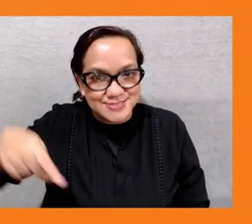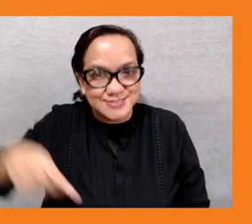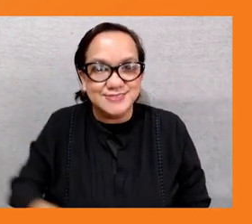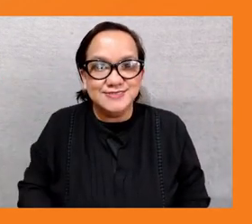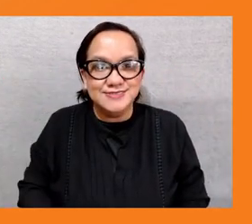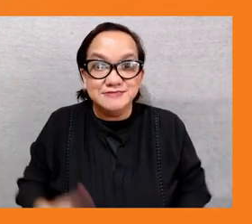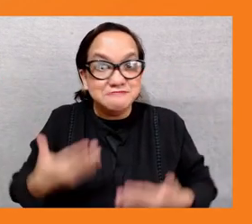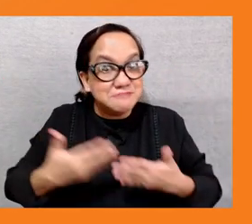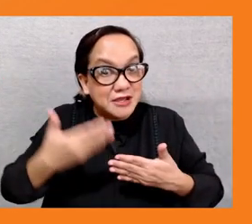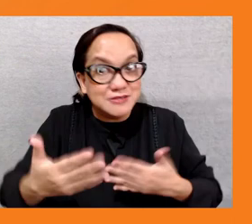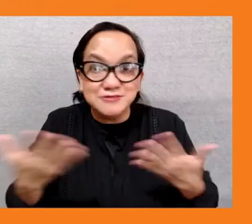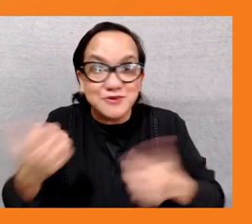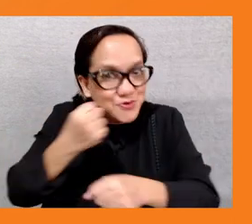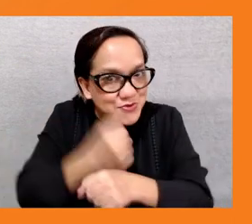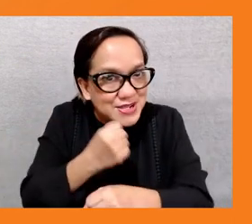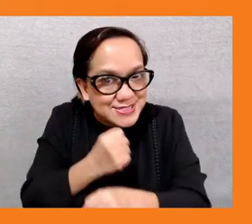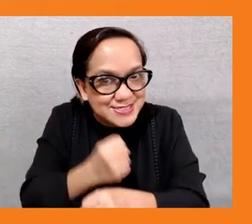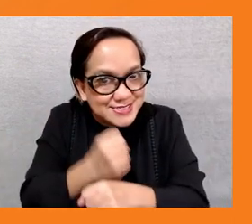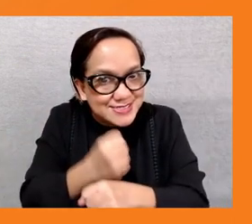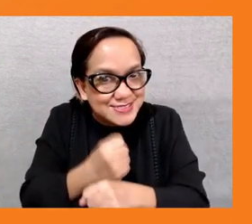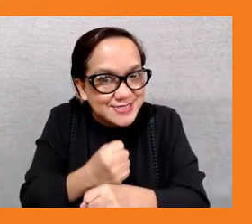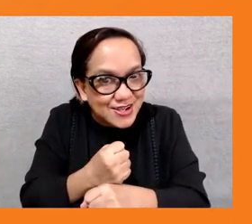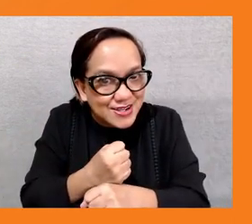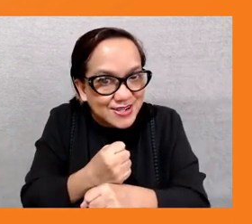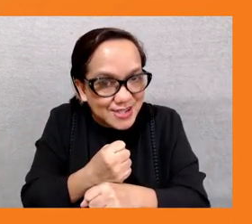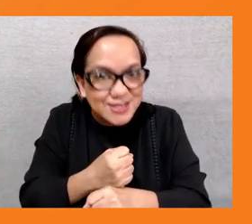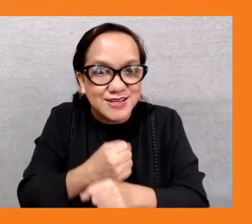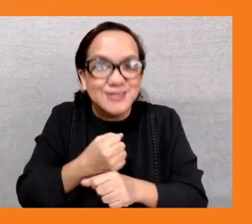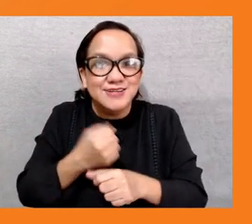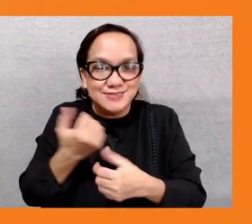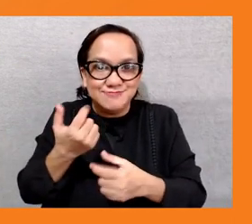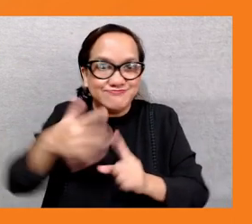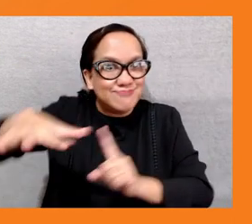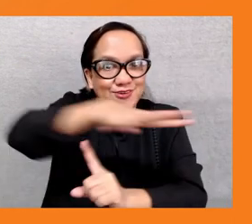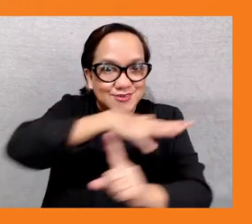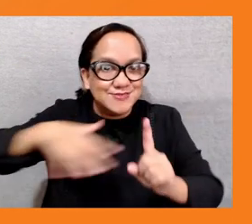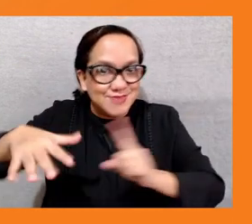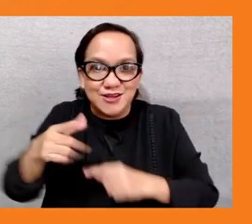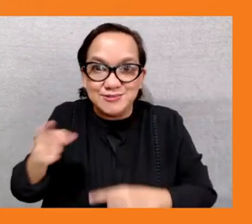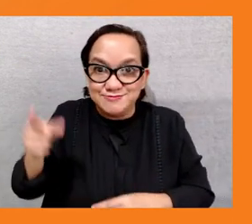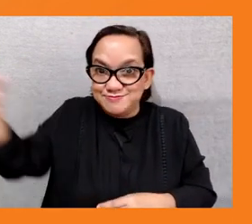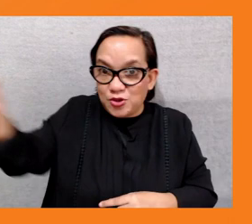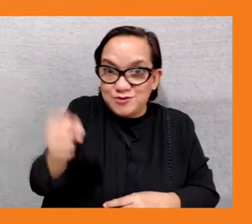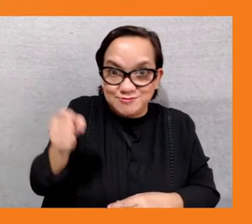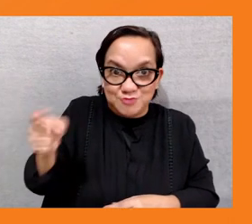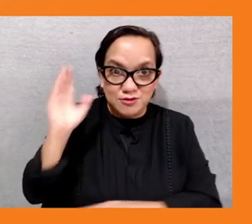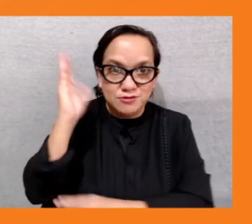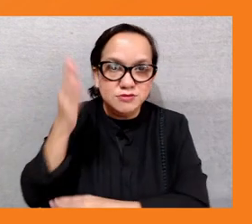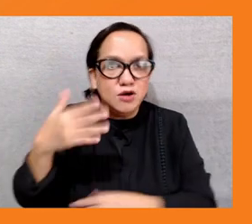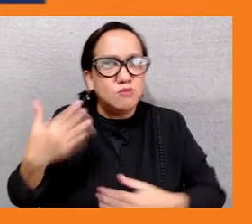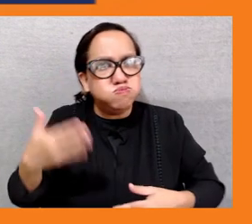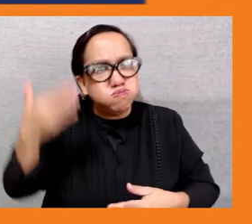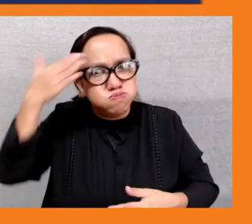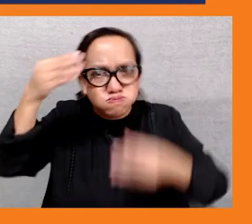felix bidenka to discuss green economies in the region so felix works at the international labor